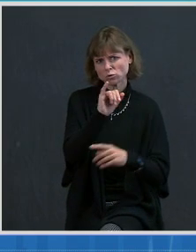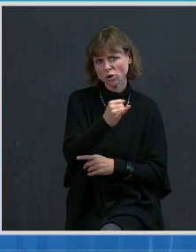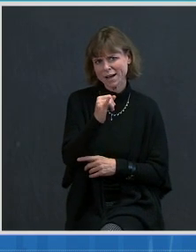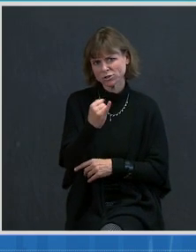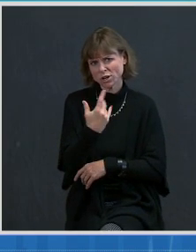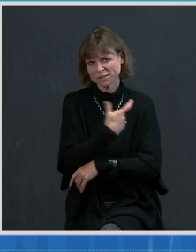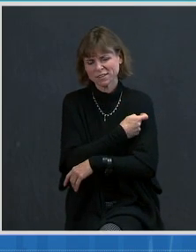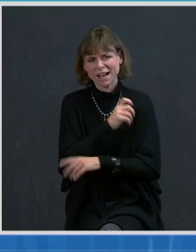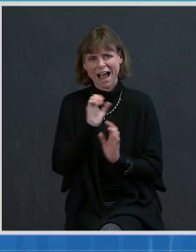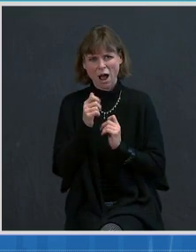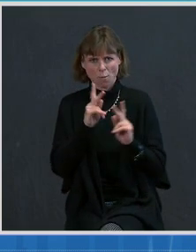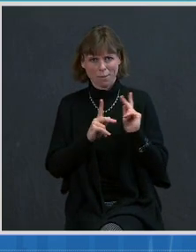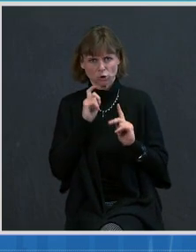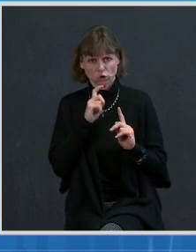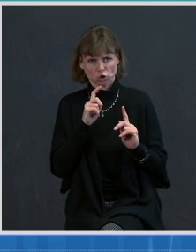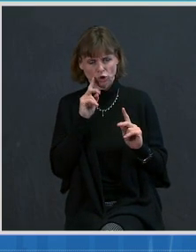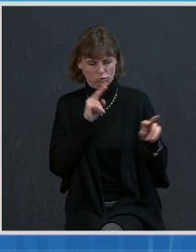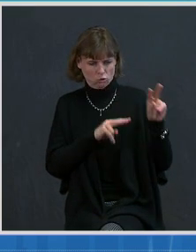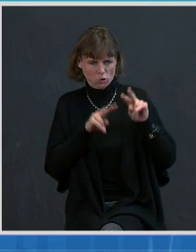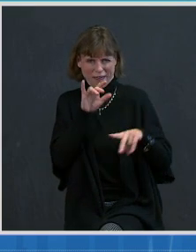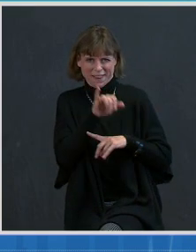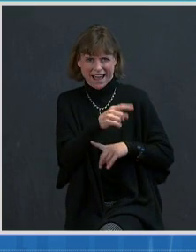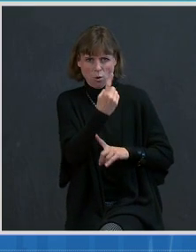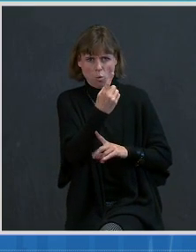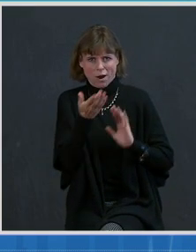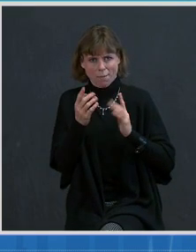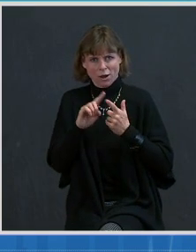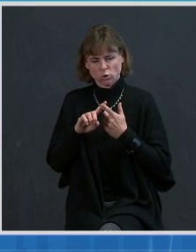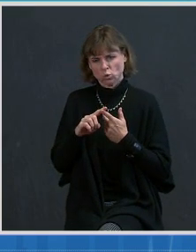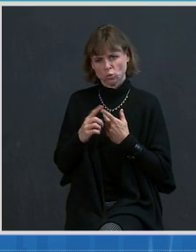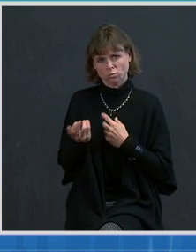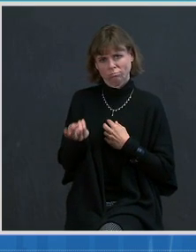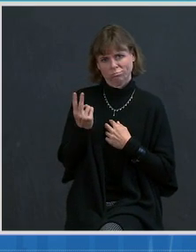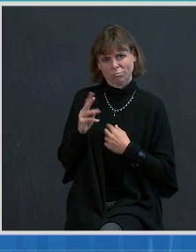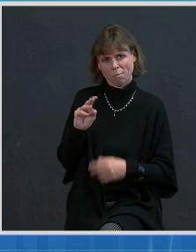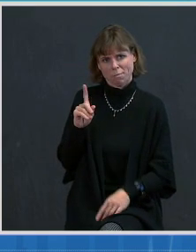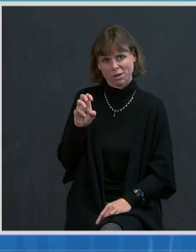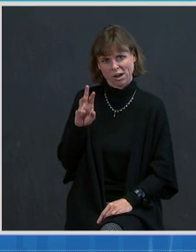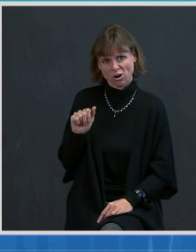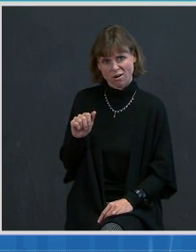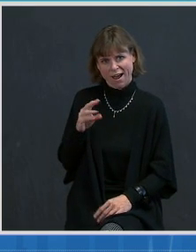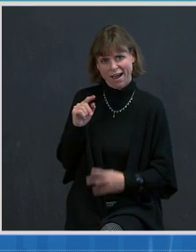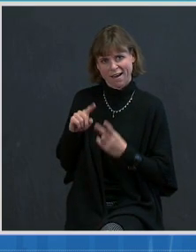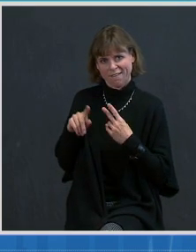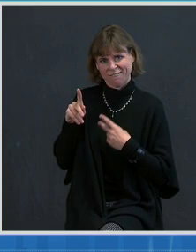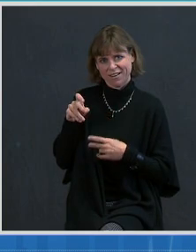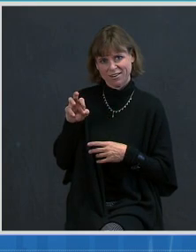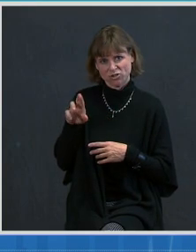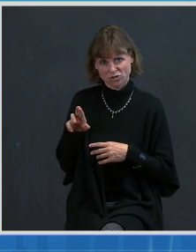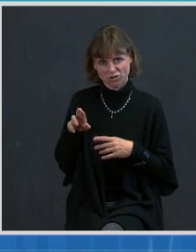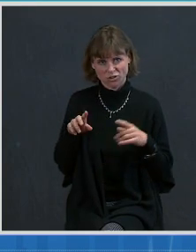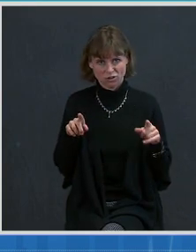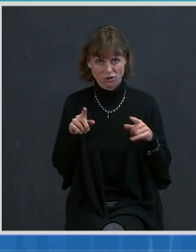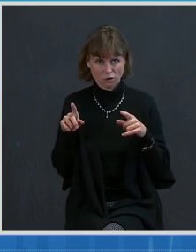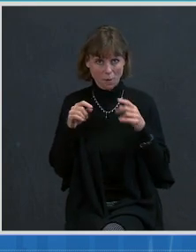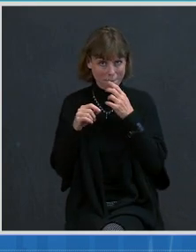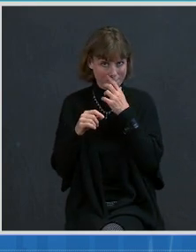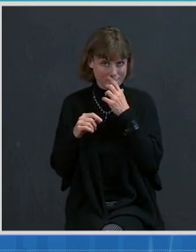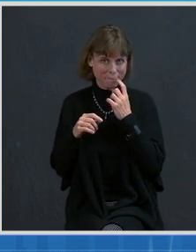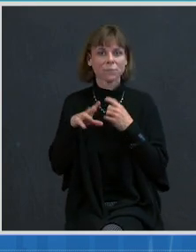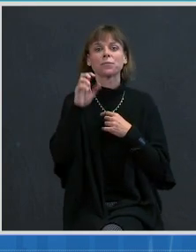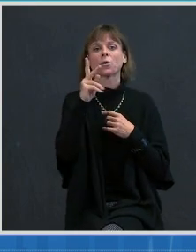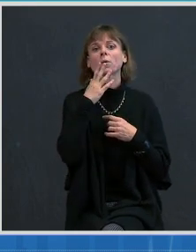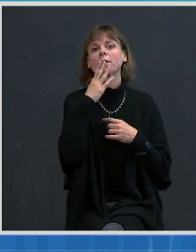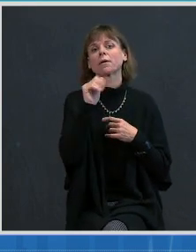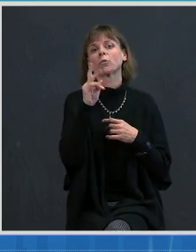should view it relative to the other two vaccines in Moderna and Pfizer. then I'll more specifically go into your question. Dr. Yeah. Thanks, Andy.